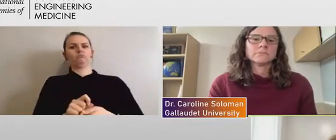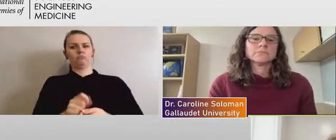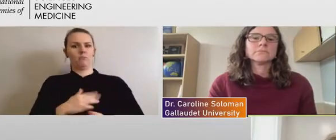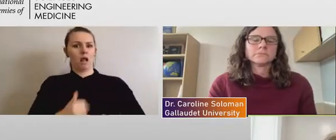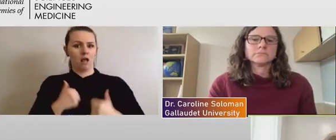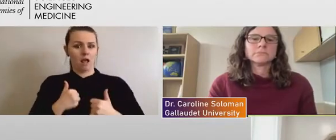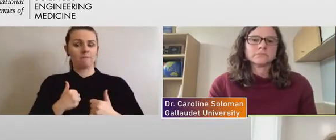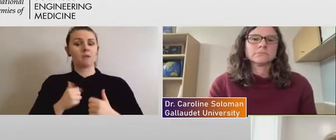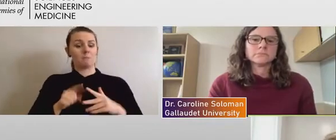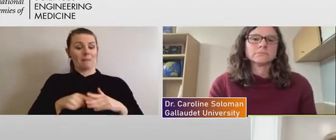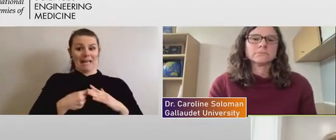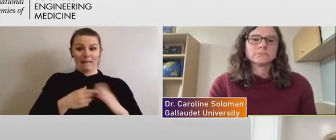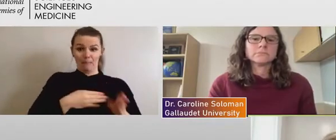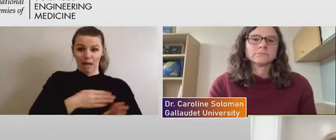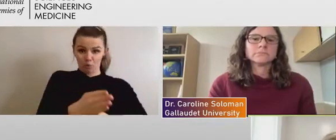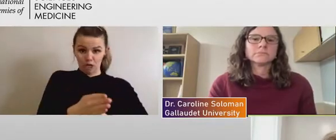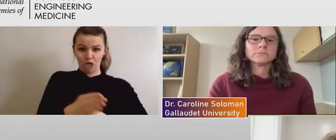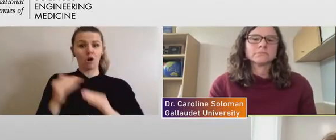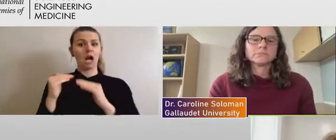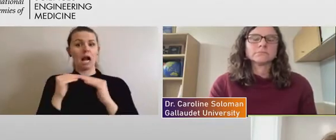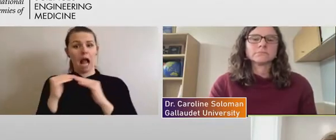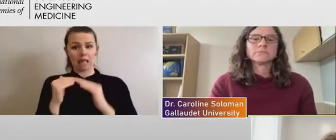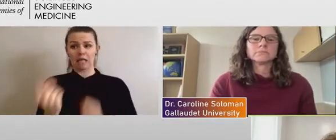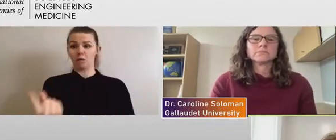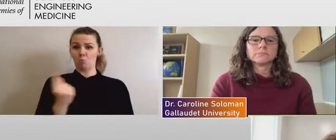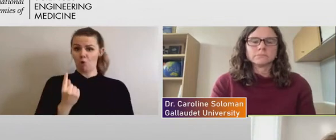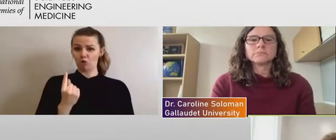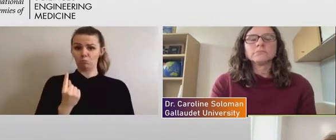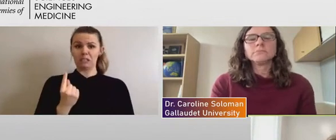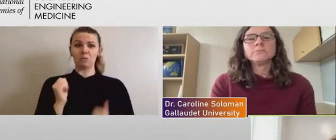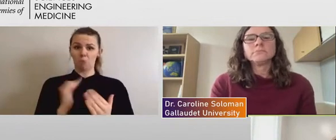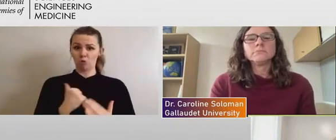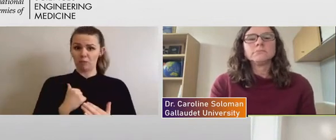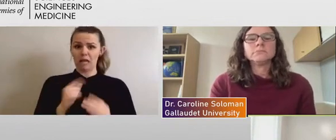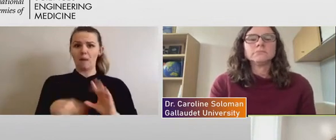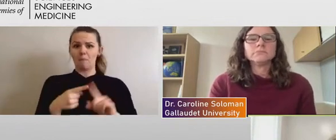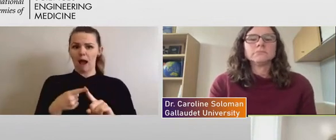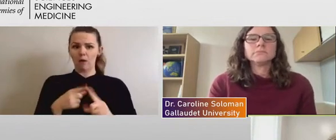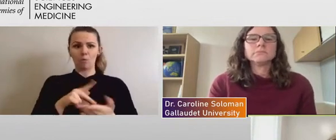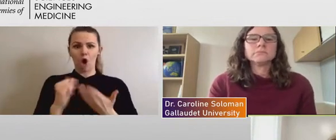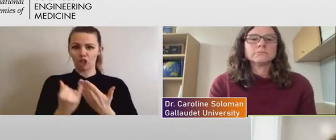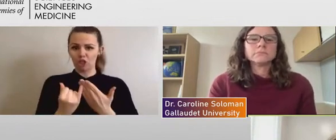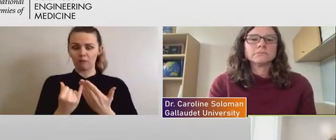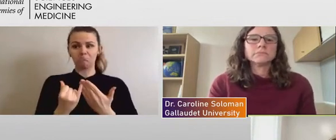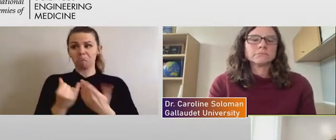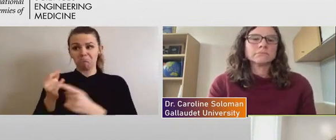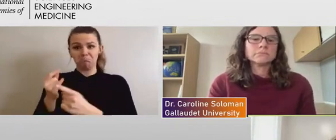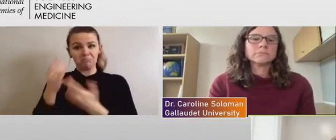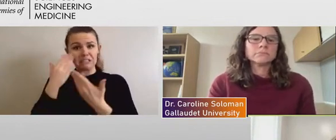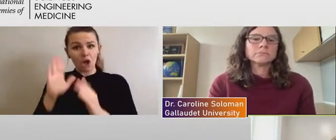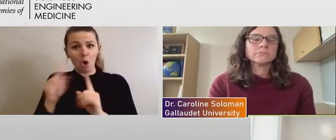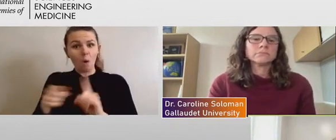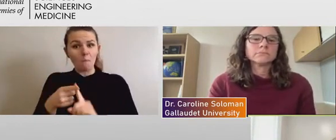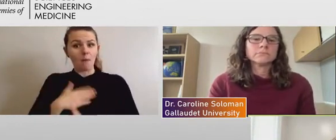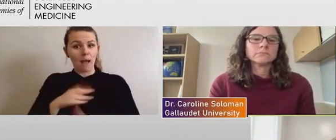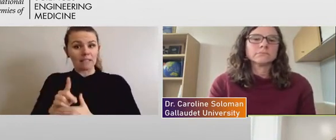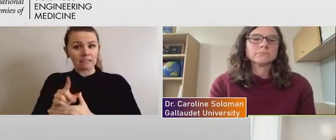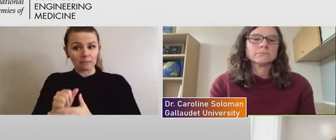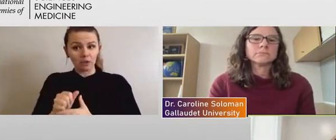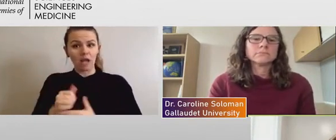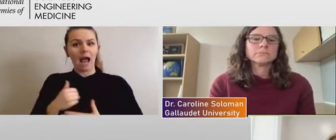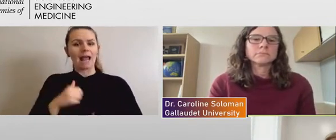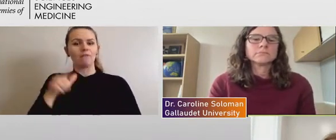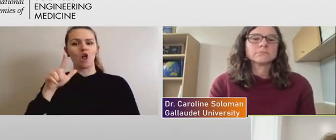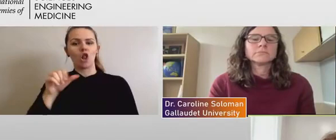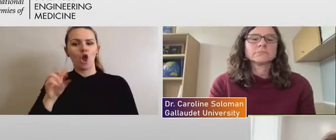approach me about a project. They didn't know about my disability. I have a visual disability. I have low vision.